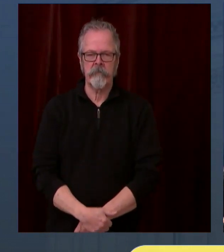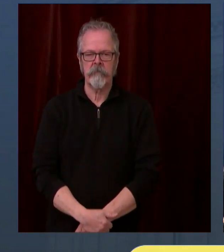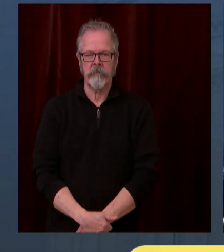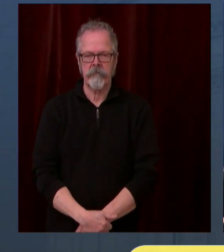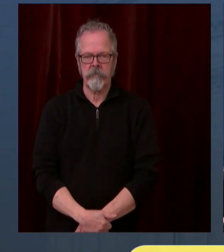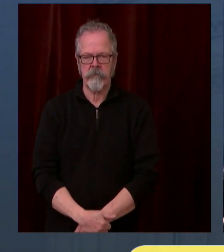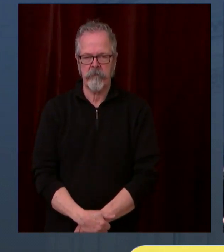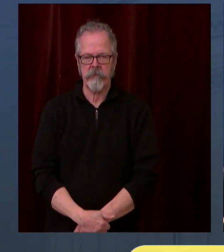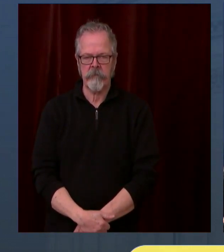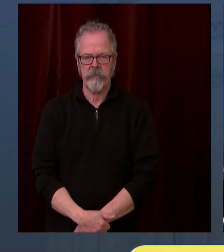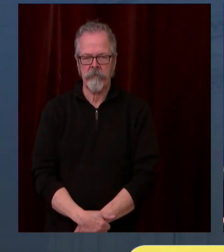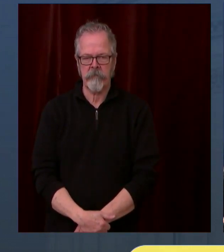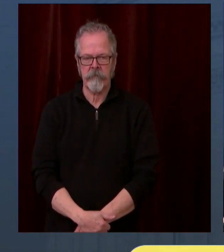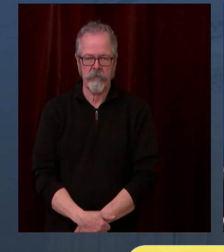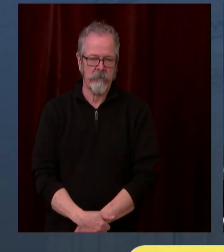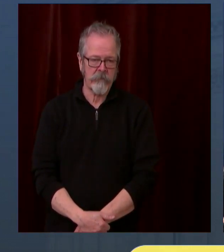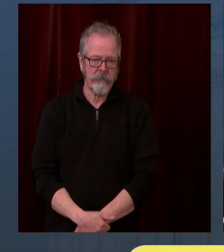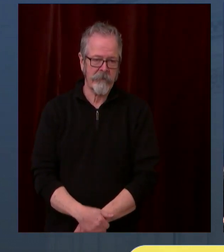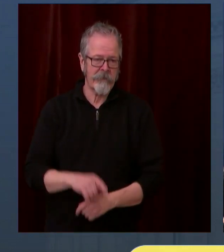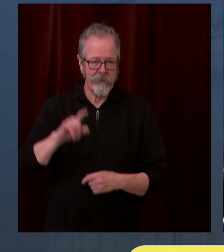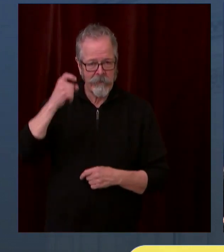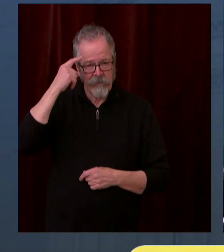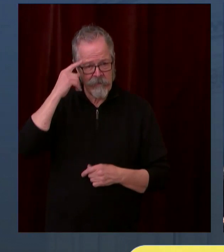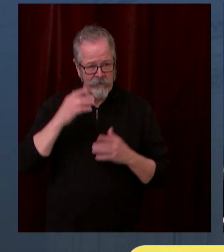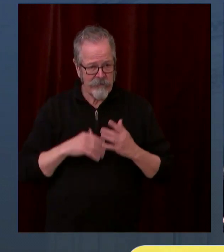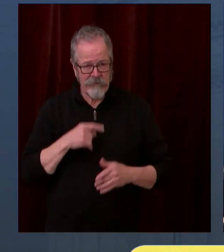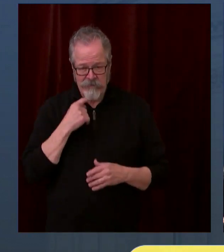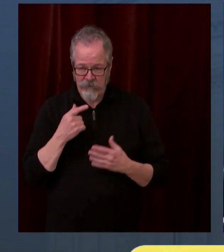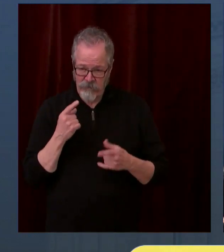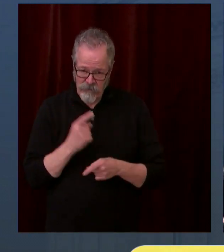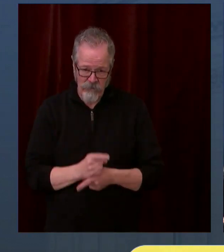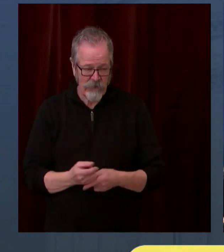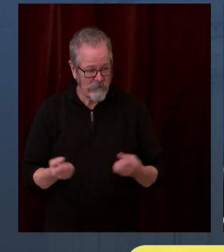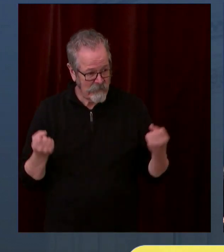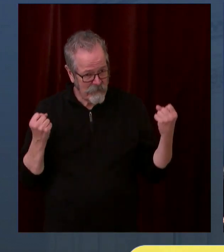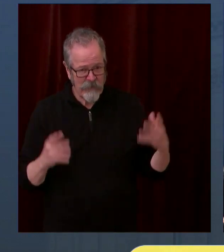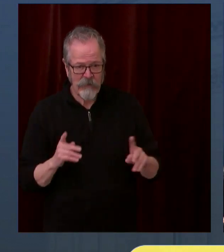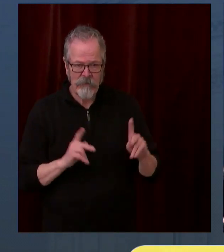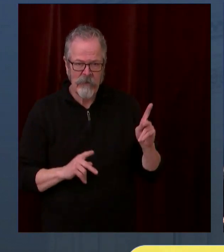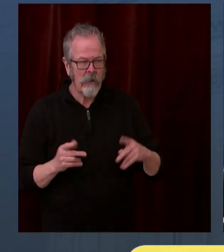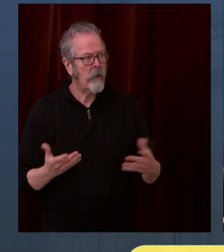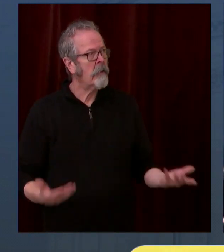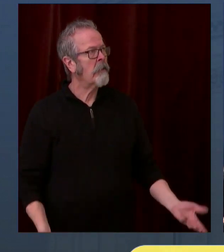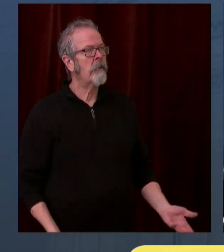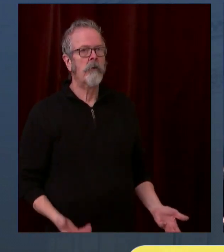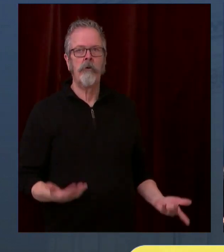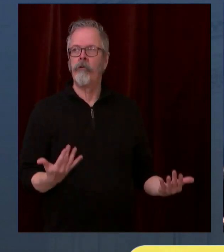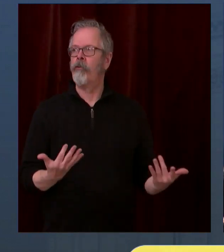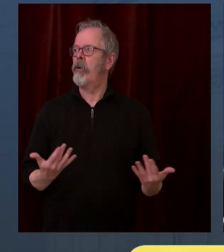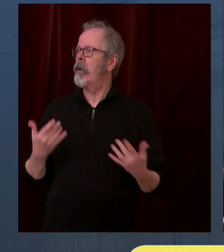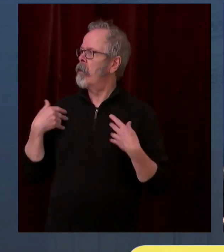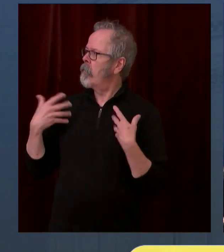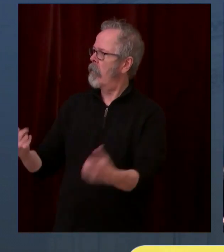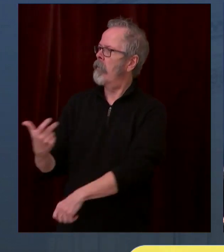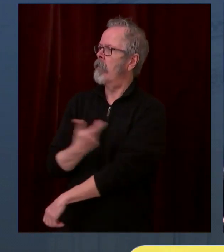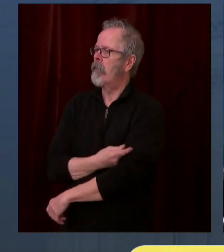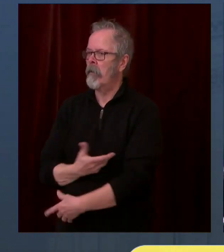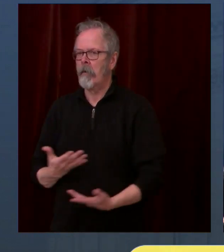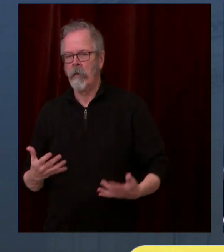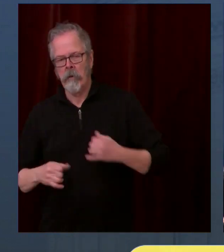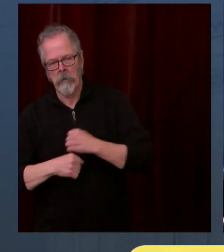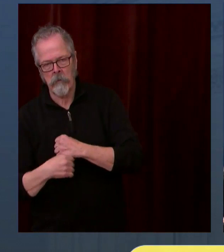internalize what the situation is so that they know they're being treated fairly. And that is we have over one and a half million people